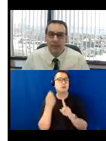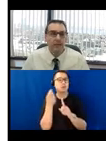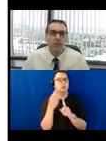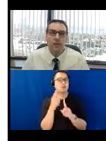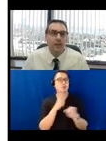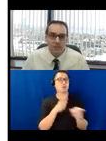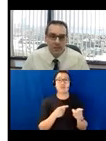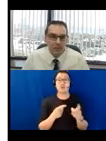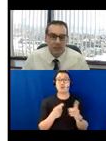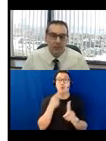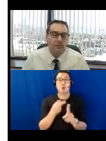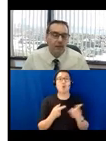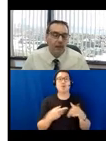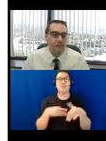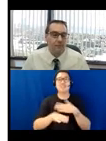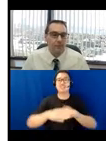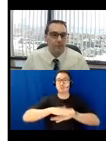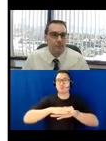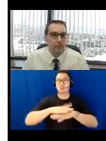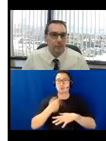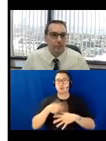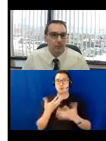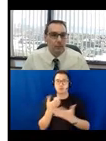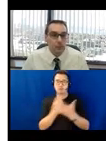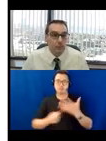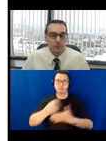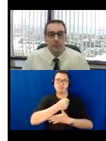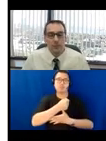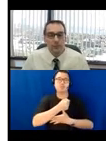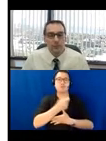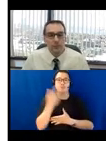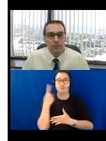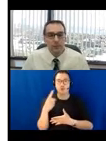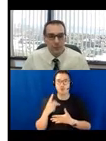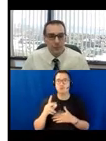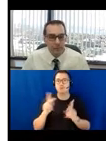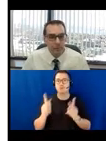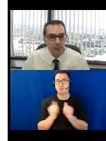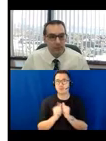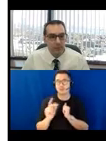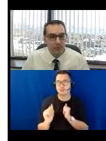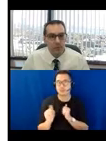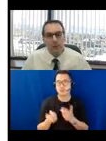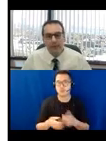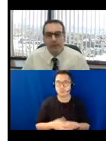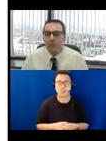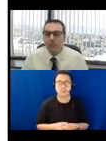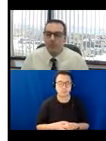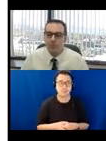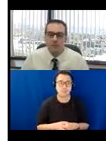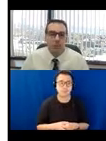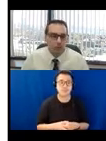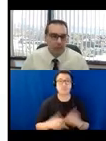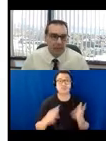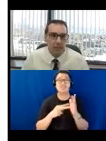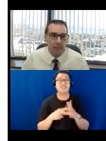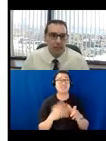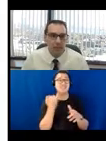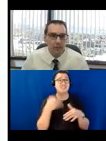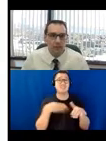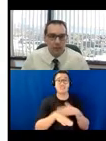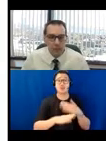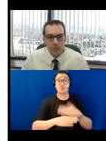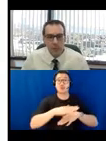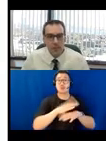only if you had 100 tables, only five of them would be usable for some people. So making the opportunities more available